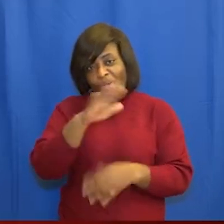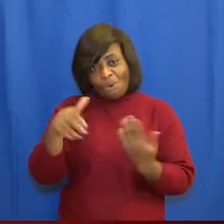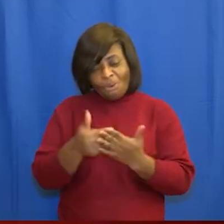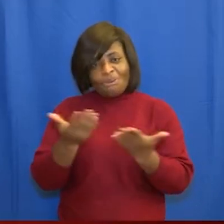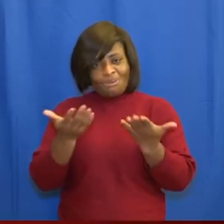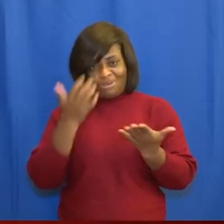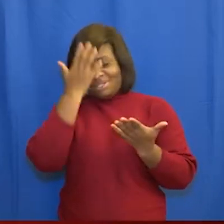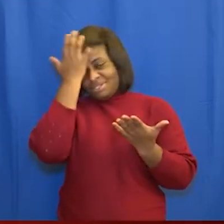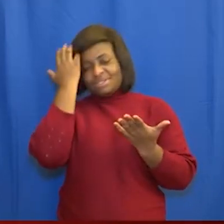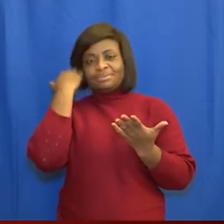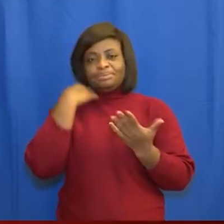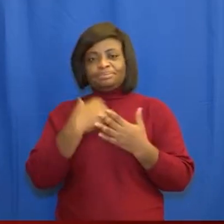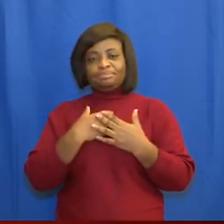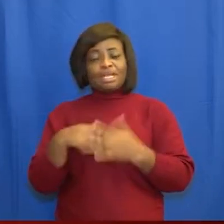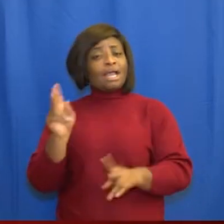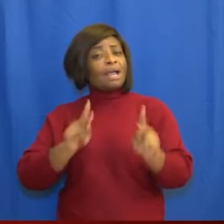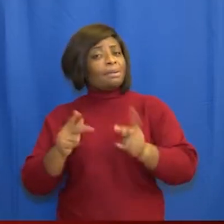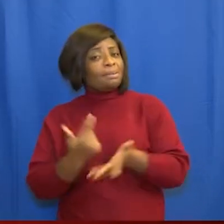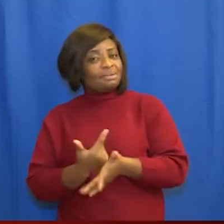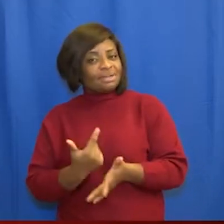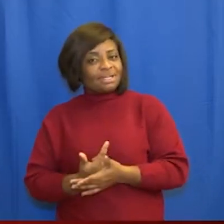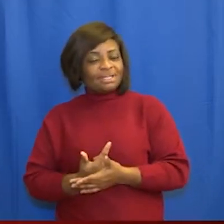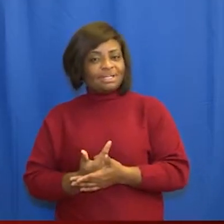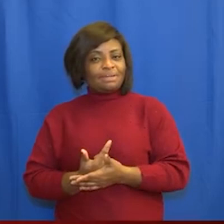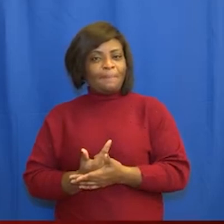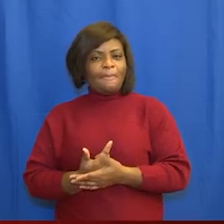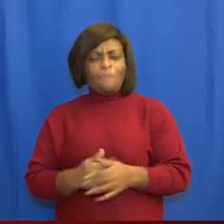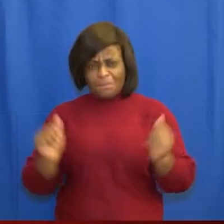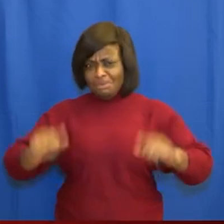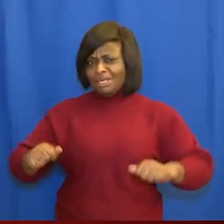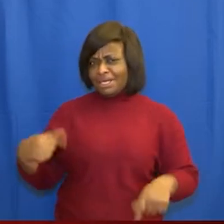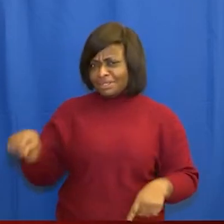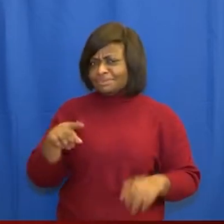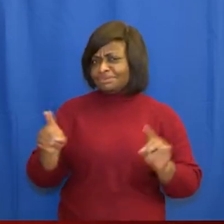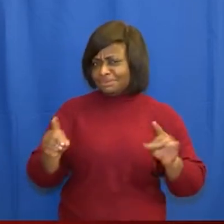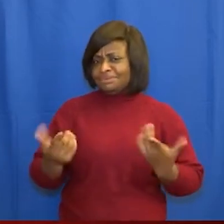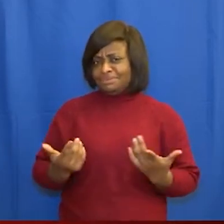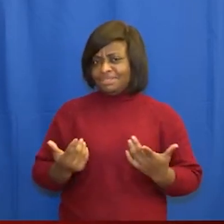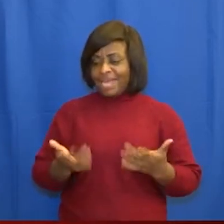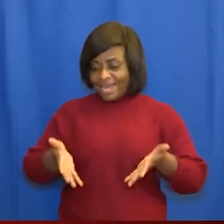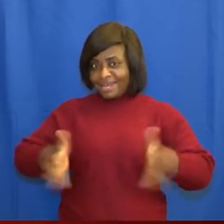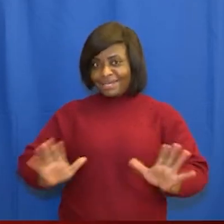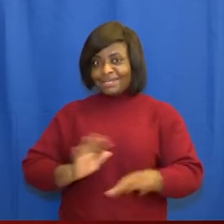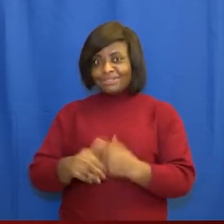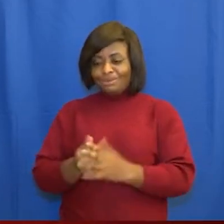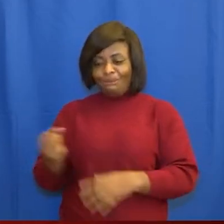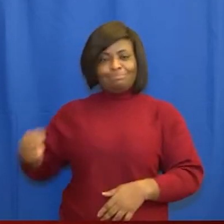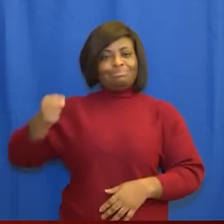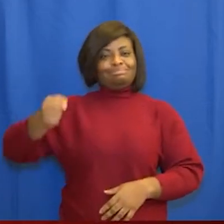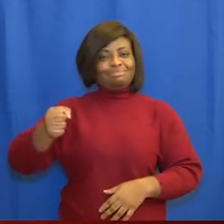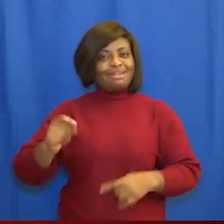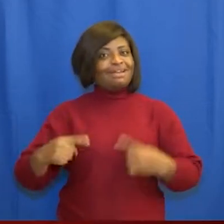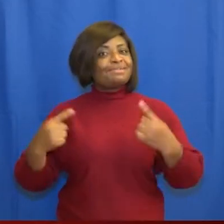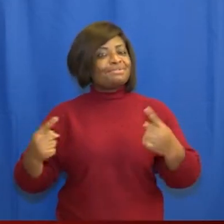founders fellow ghanaians we can do it so let us be up and doing